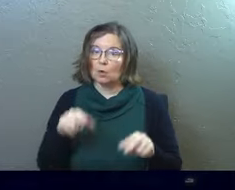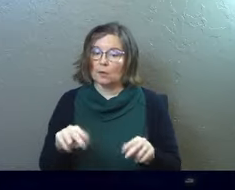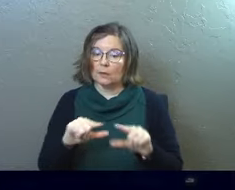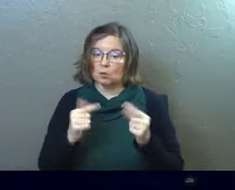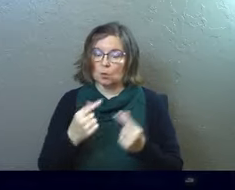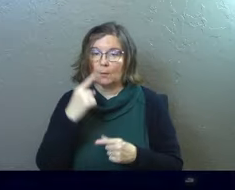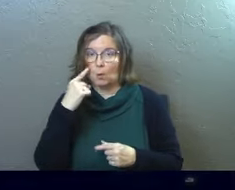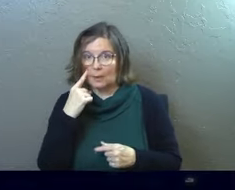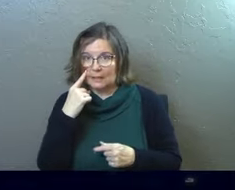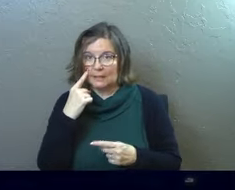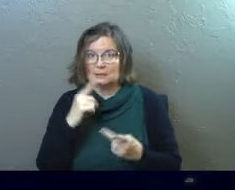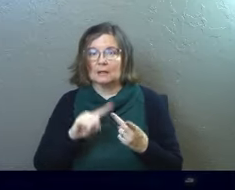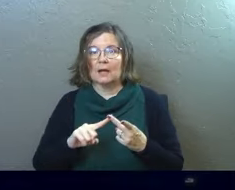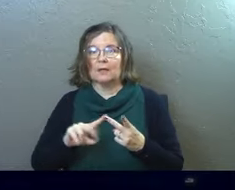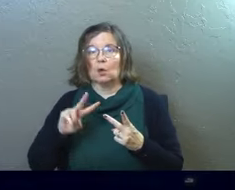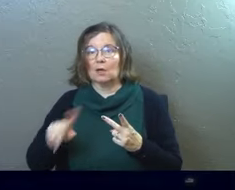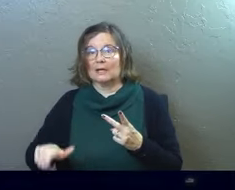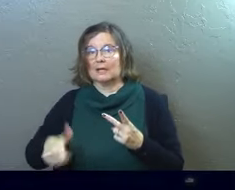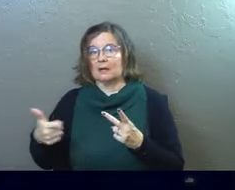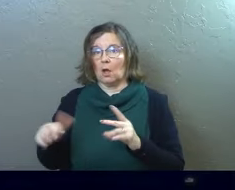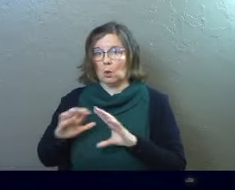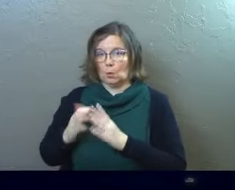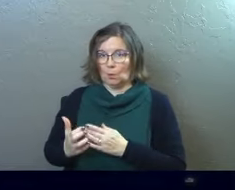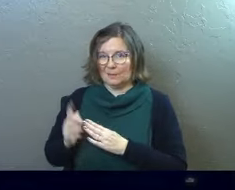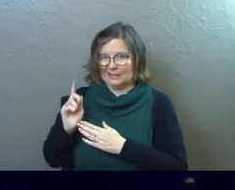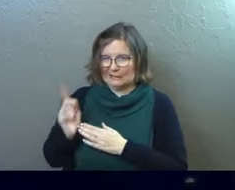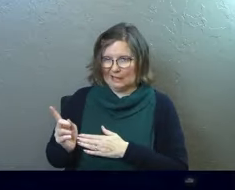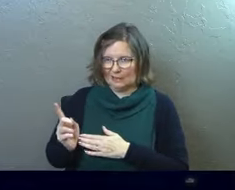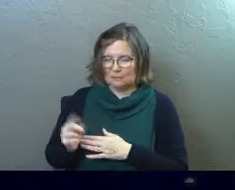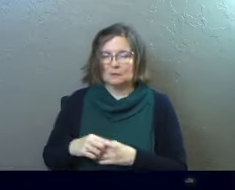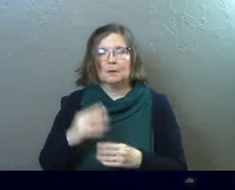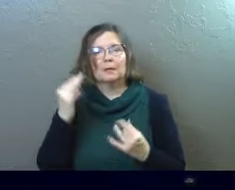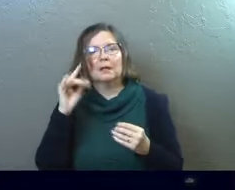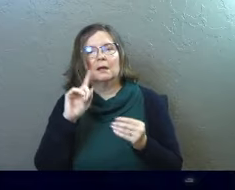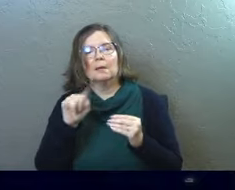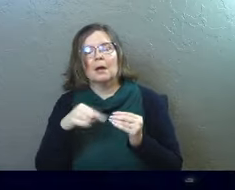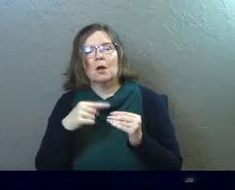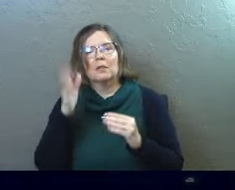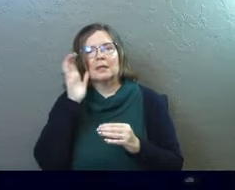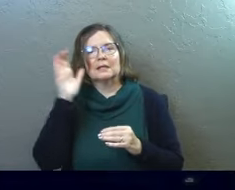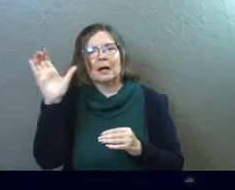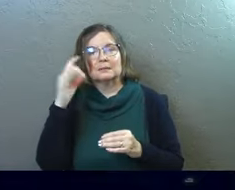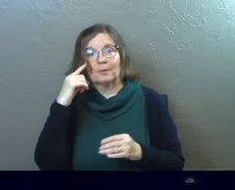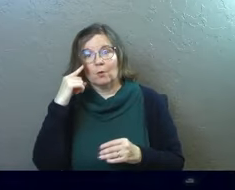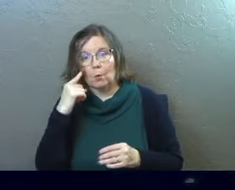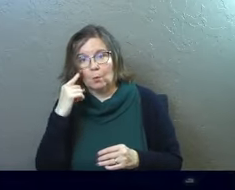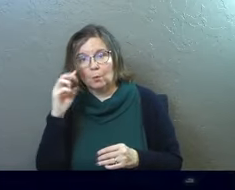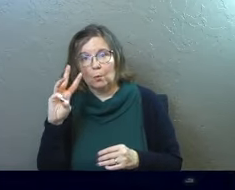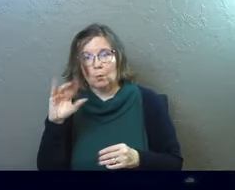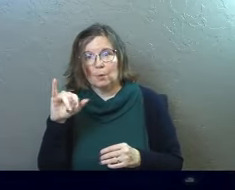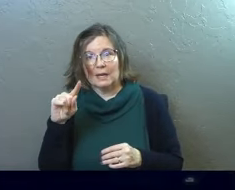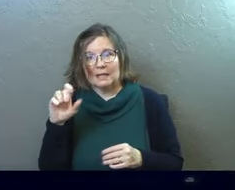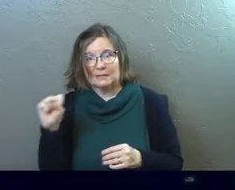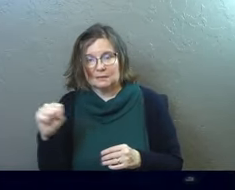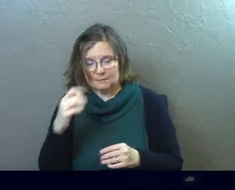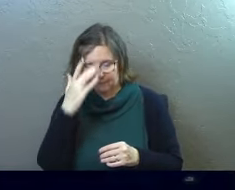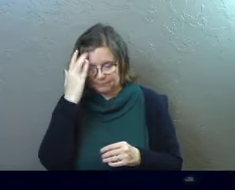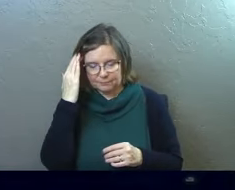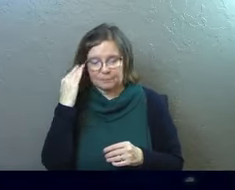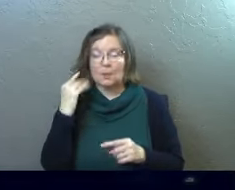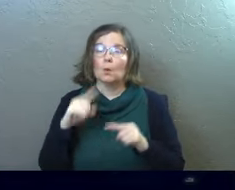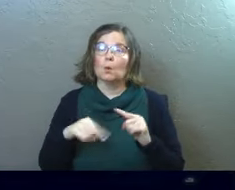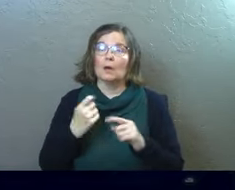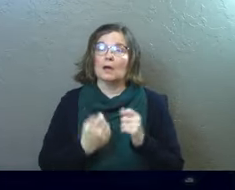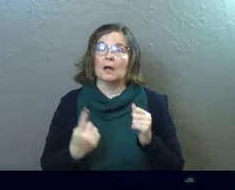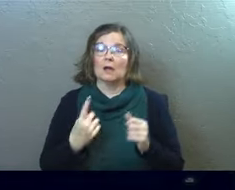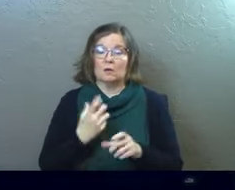at this group of witnesses. We're going to look at another group of witnesses in just a second. But think about the concept of witnesses for a second. You